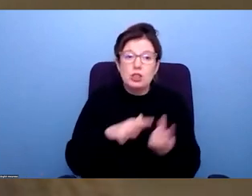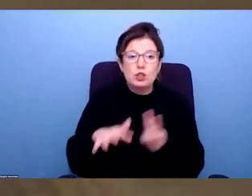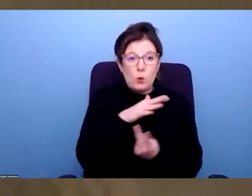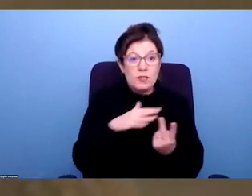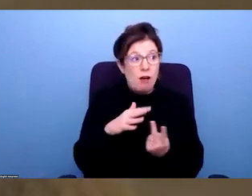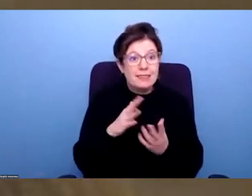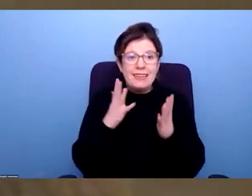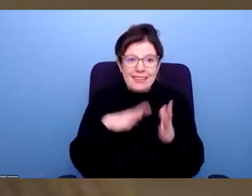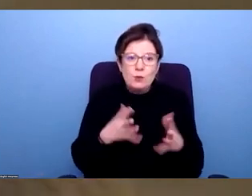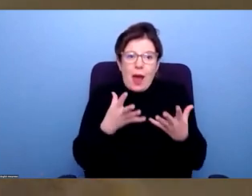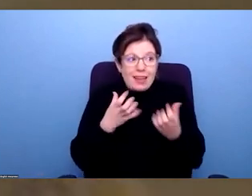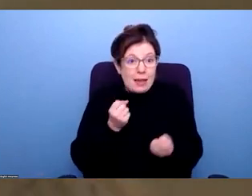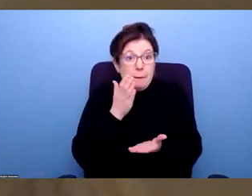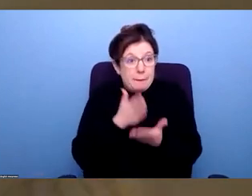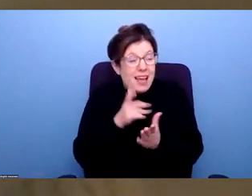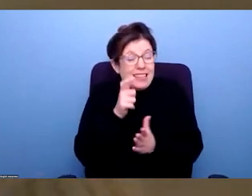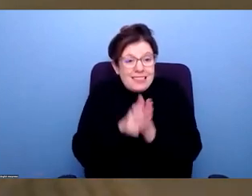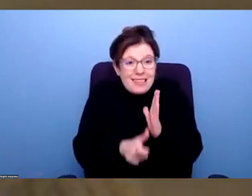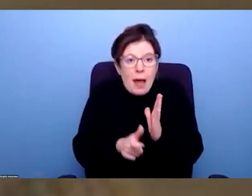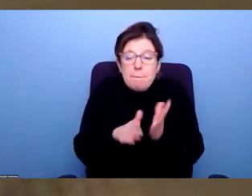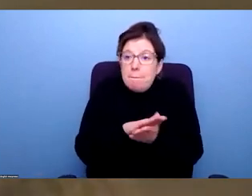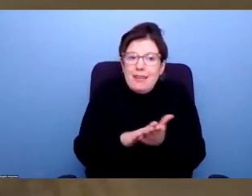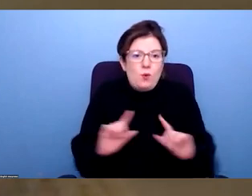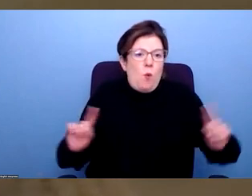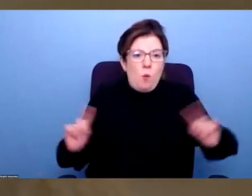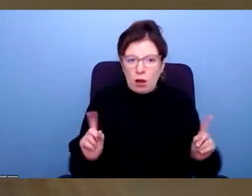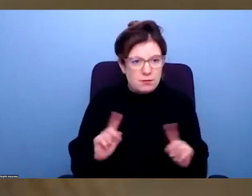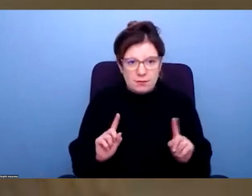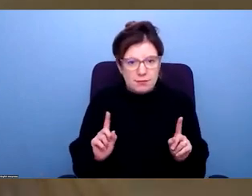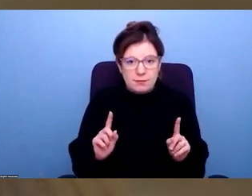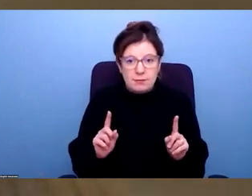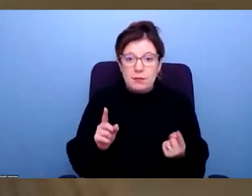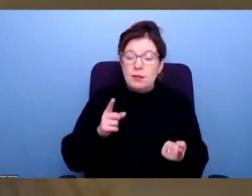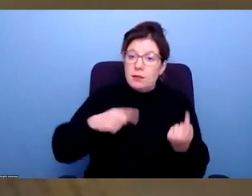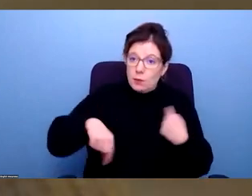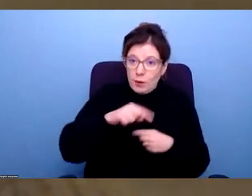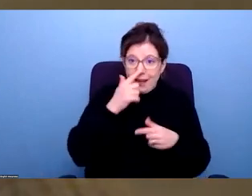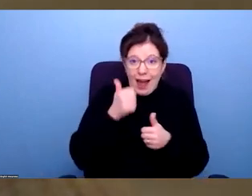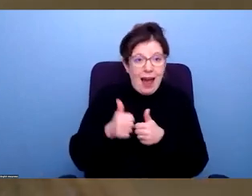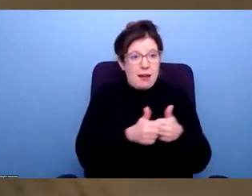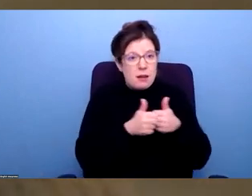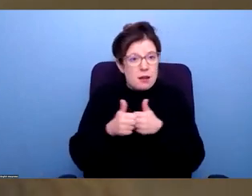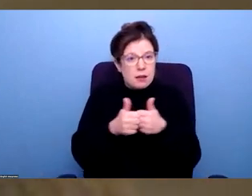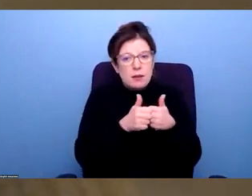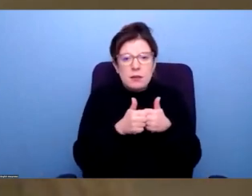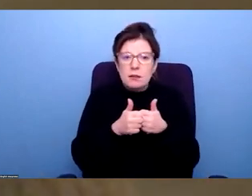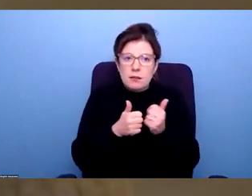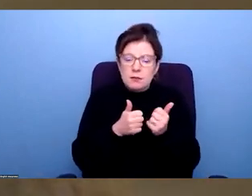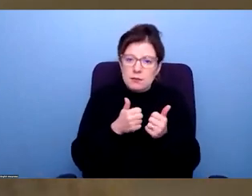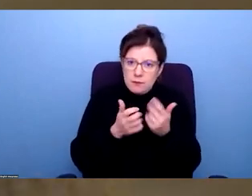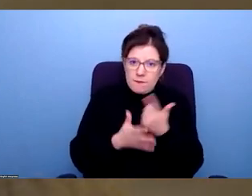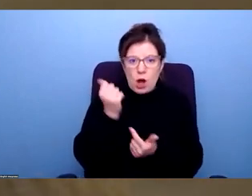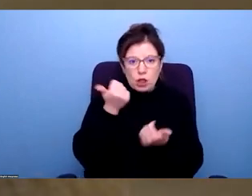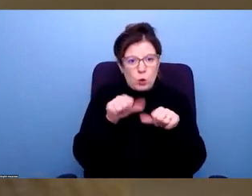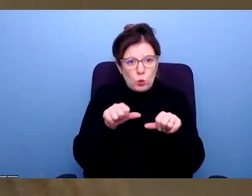these realities of what disability actually is, and how we collectively come together to kind of find solutions, but kind of